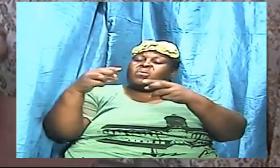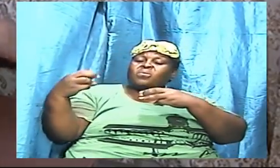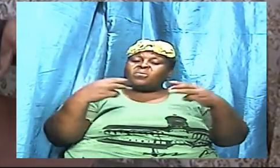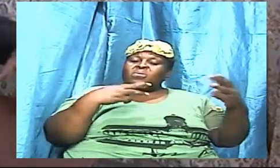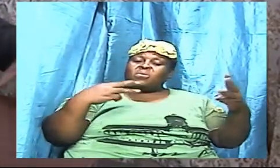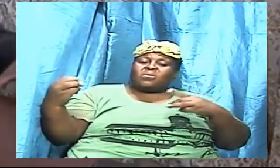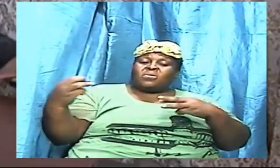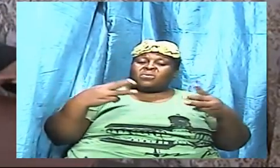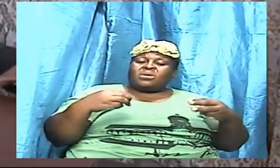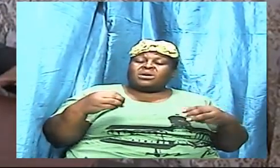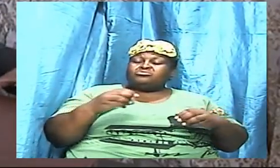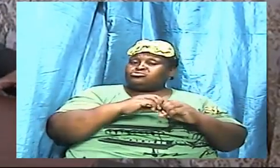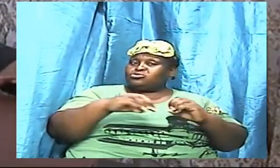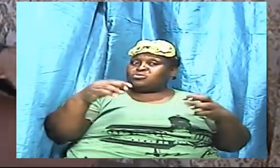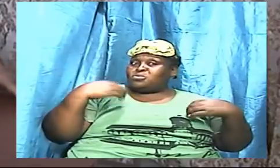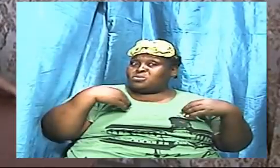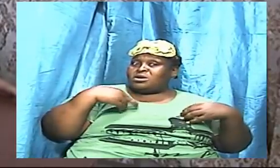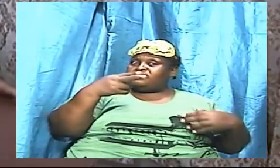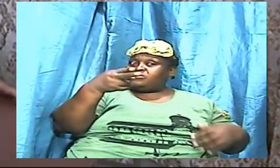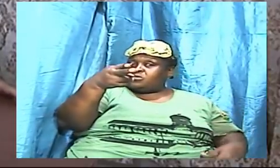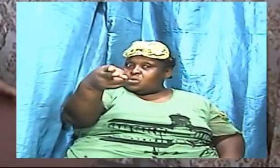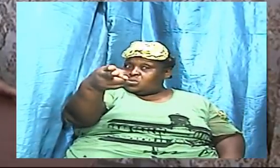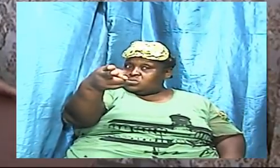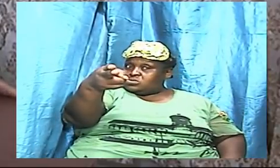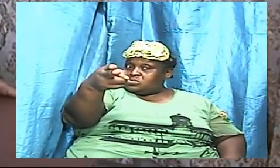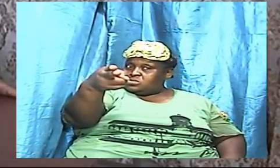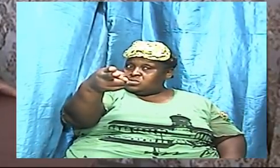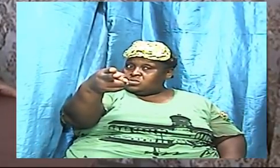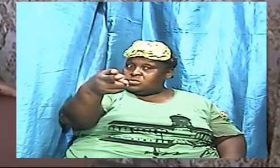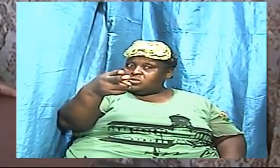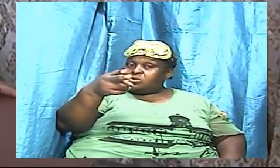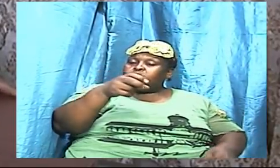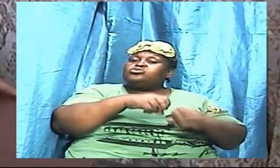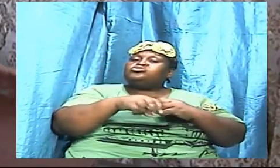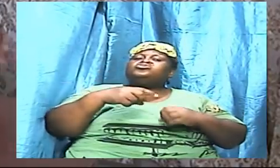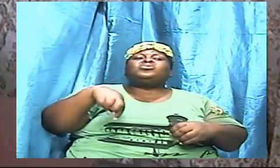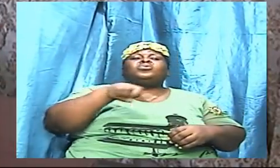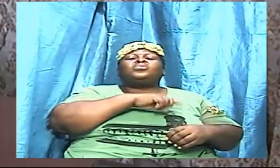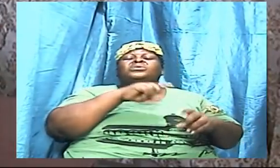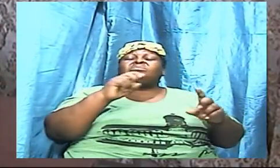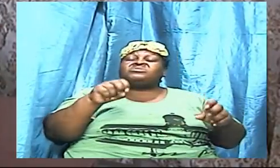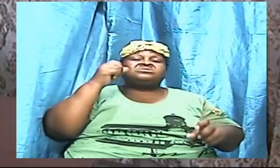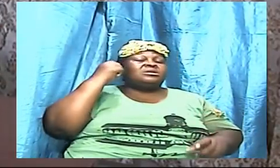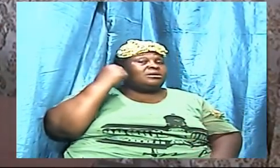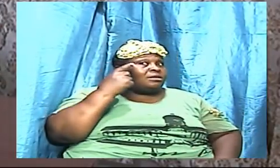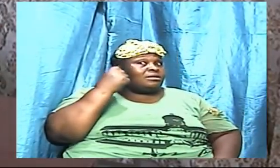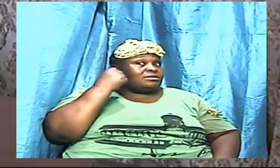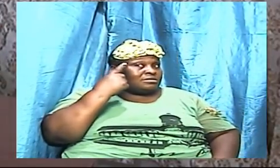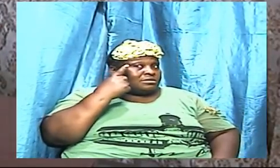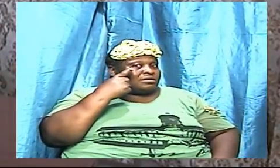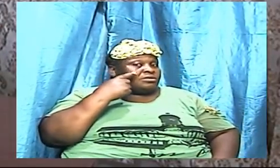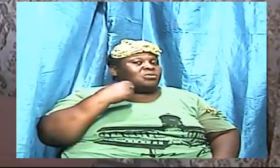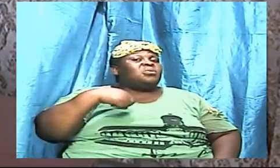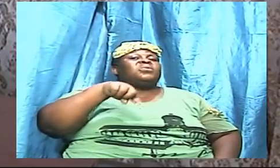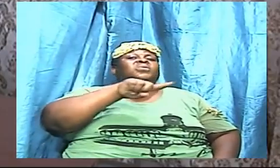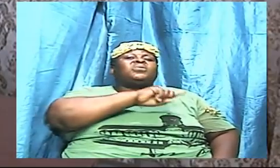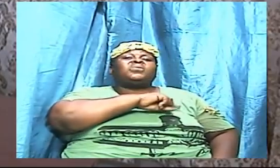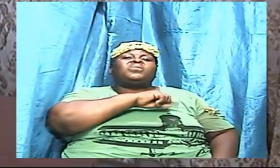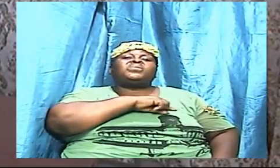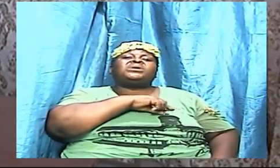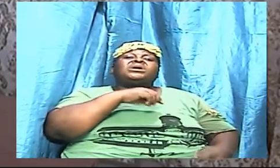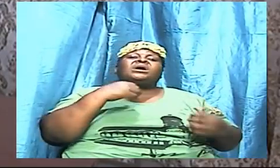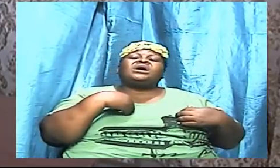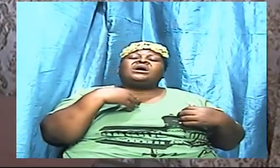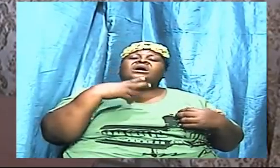don't have their guns. And so we must understand that we have been given the